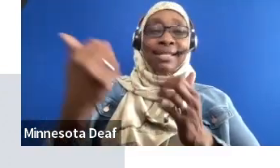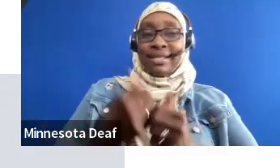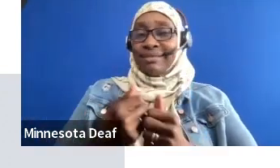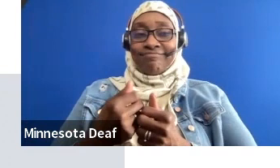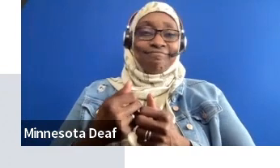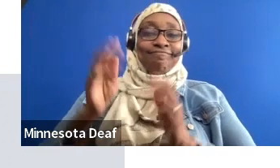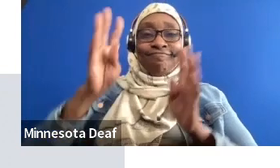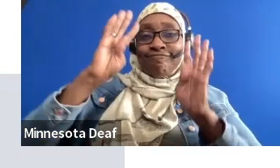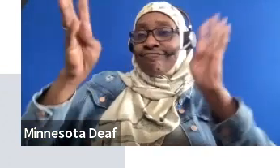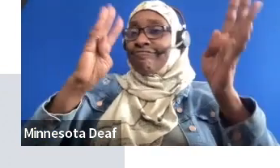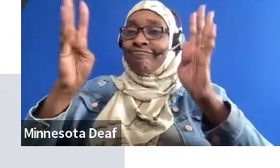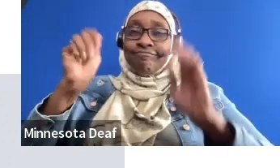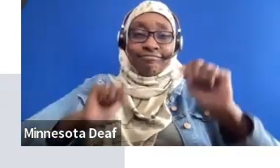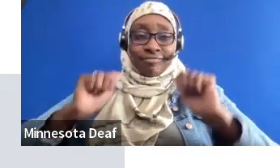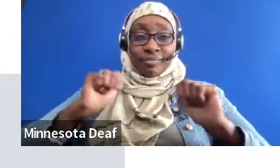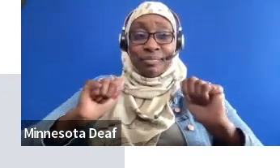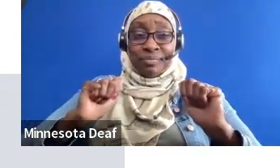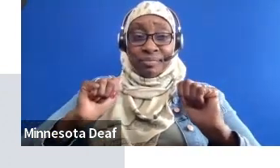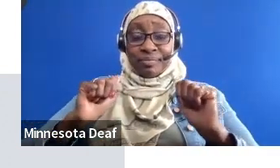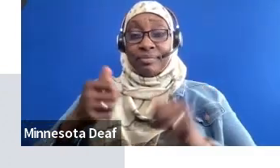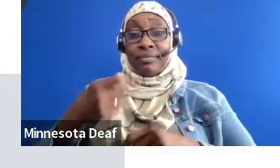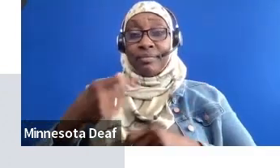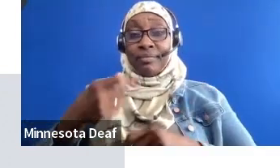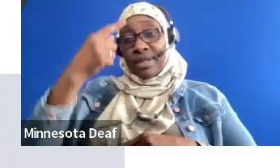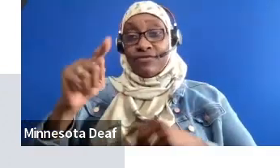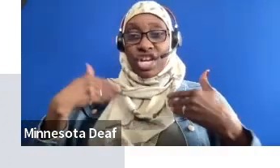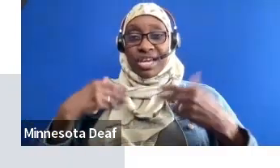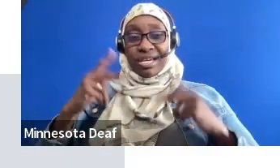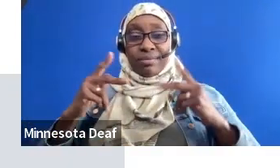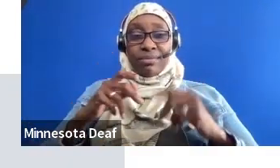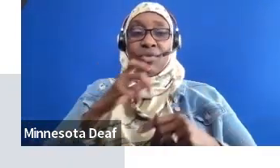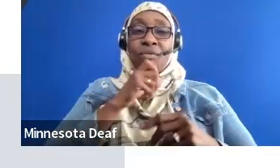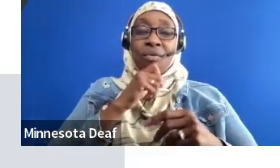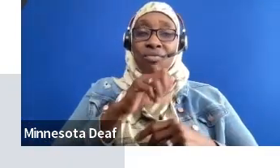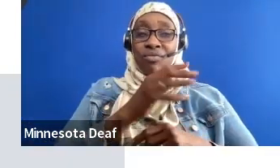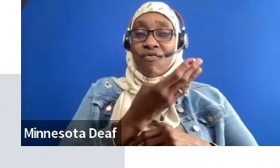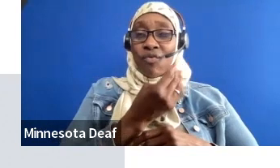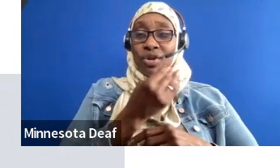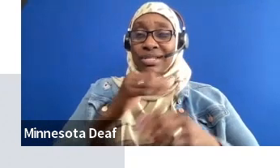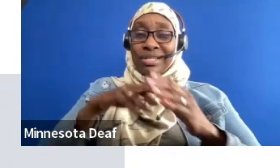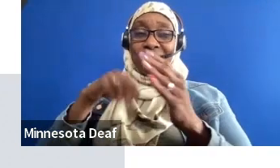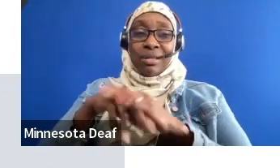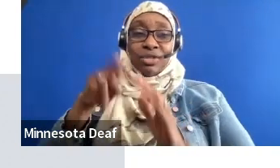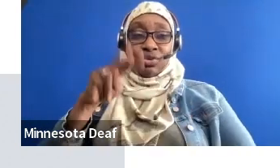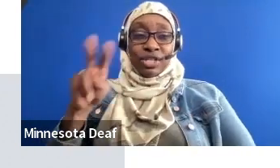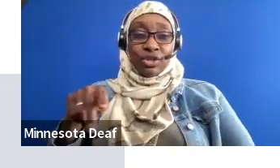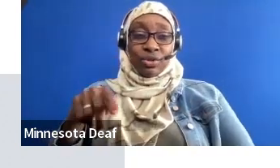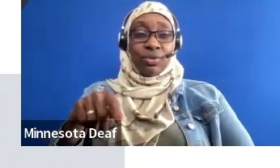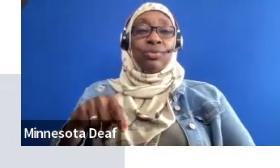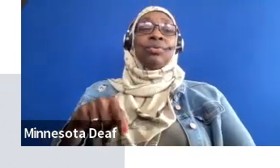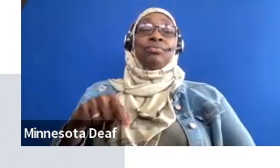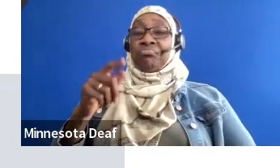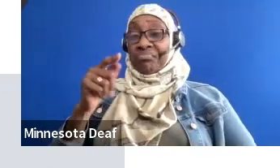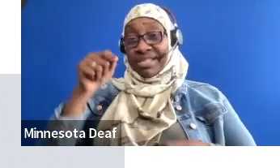22. This one's a little bit different because we specifically serve youth with and without a disability. And the reason for that is we're really